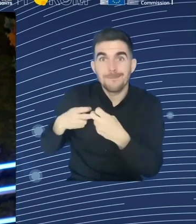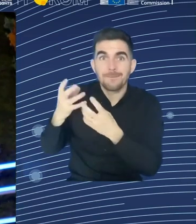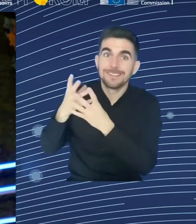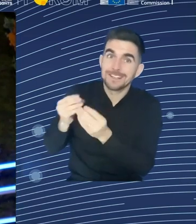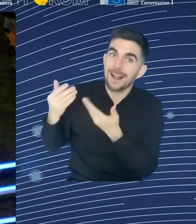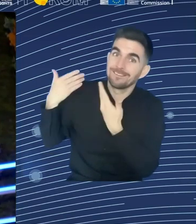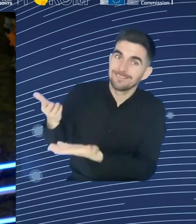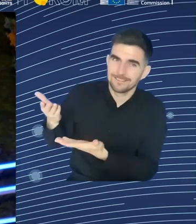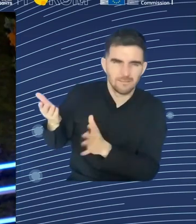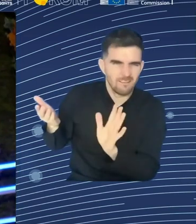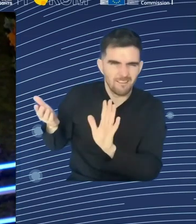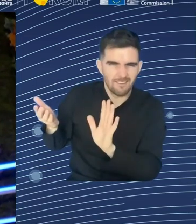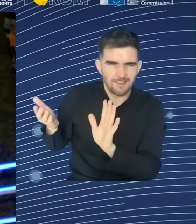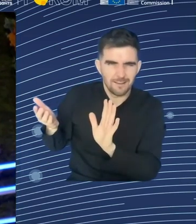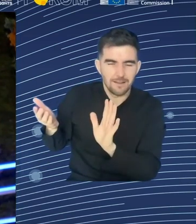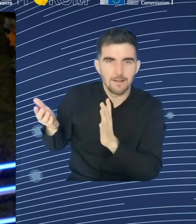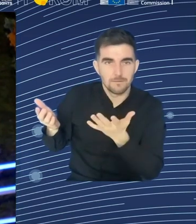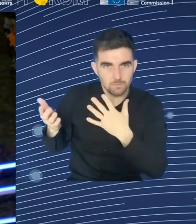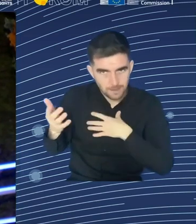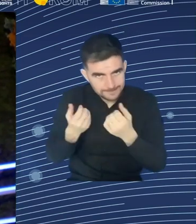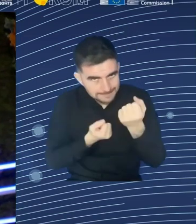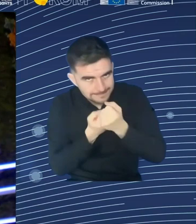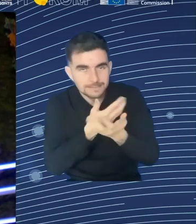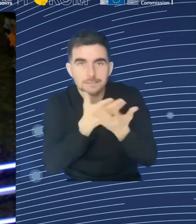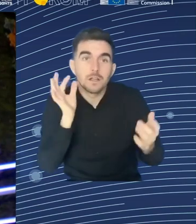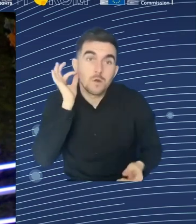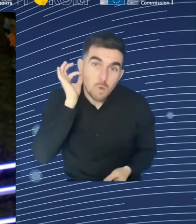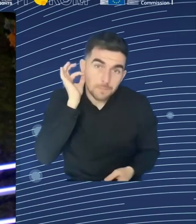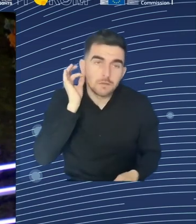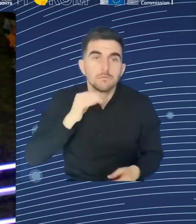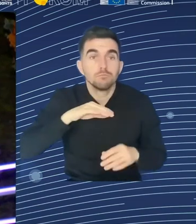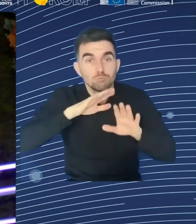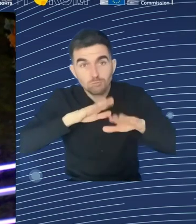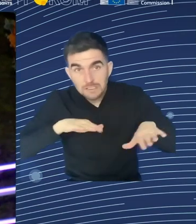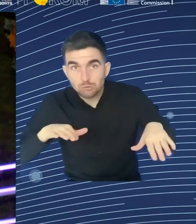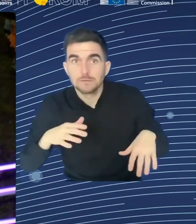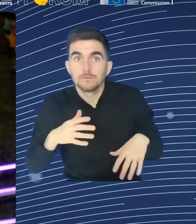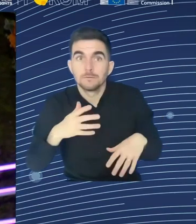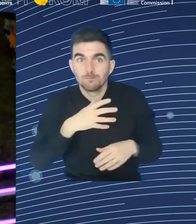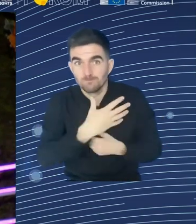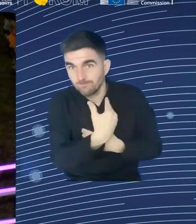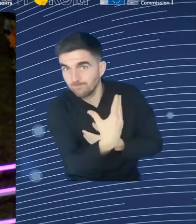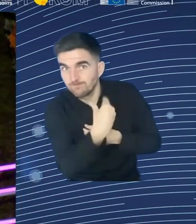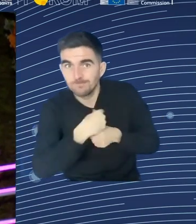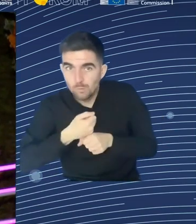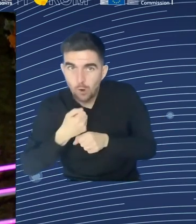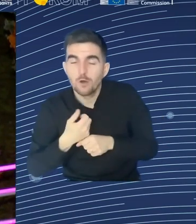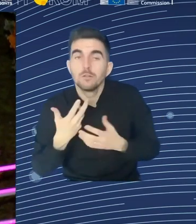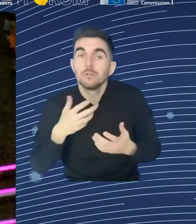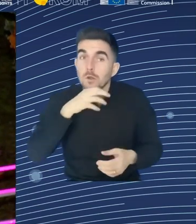experience, tremendous skills, but often they're not recognized, they do not want to always go back to a classroom